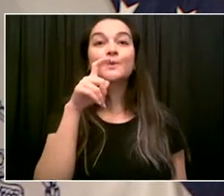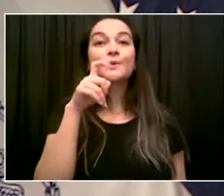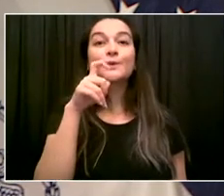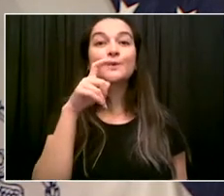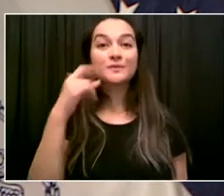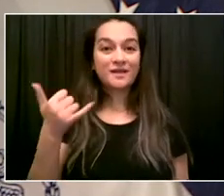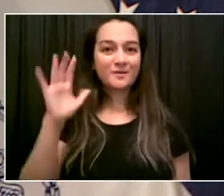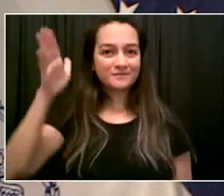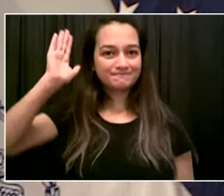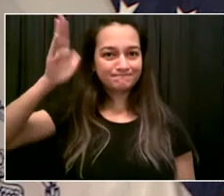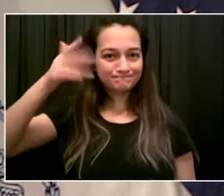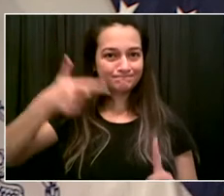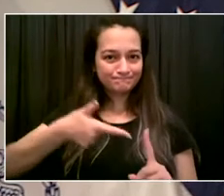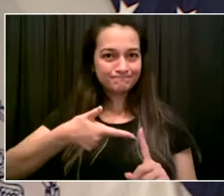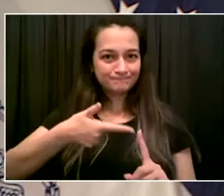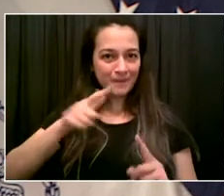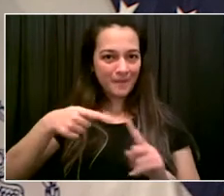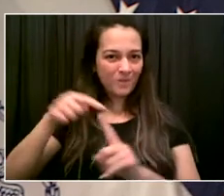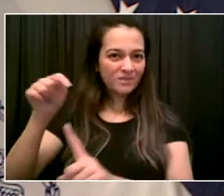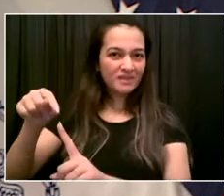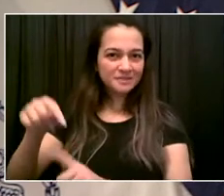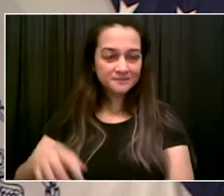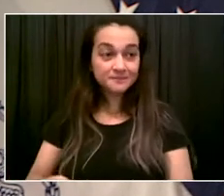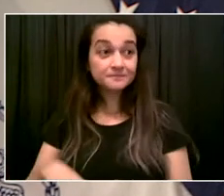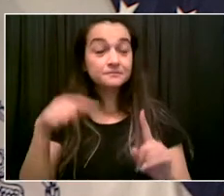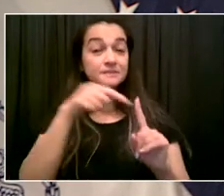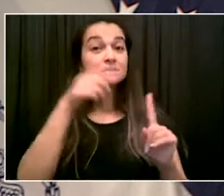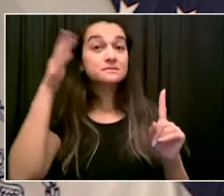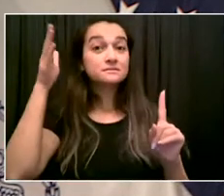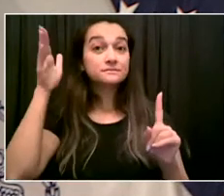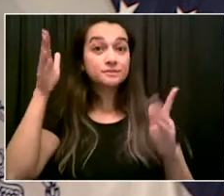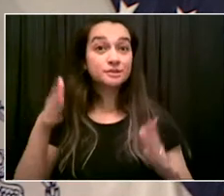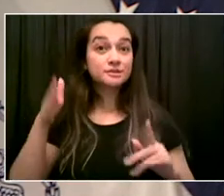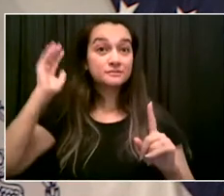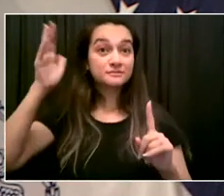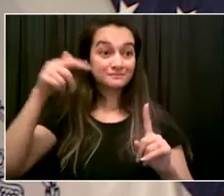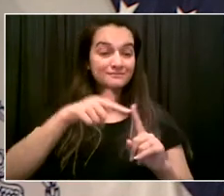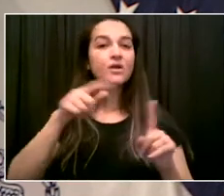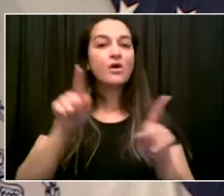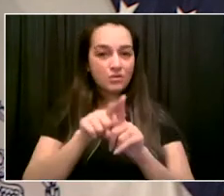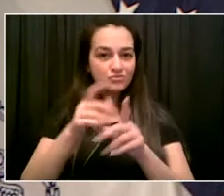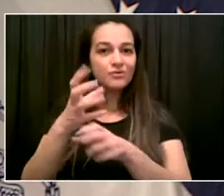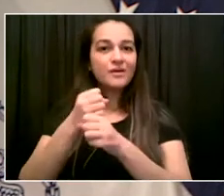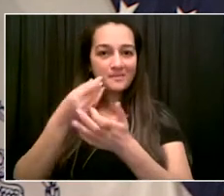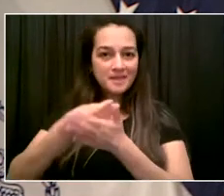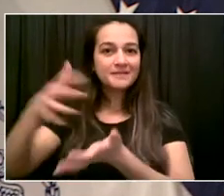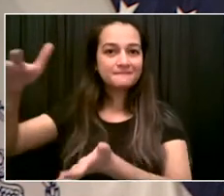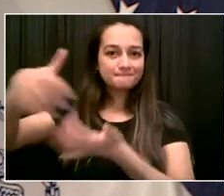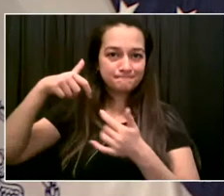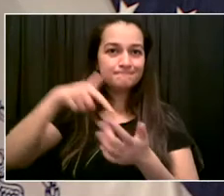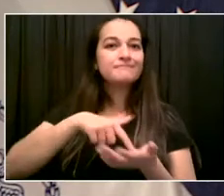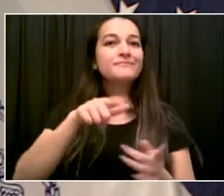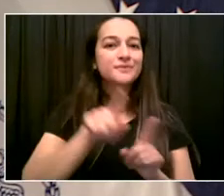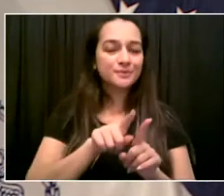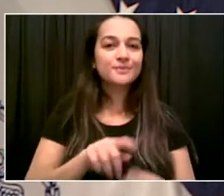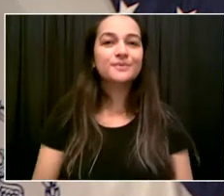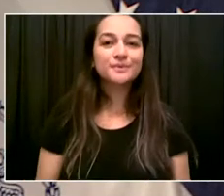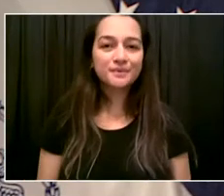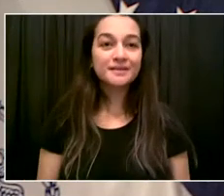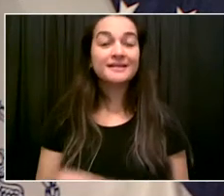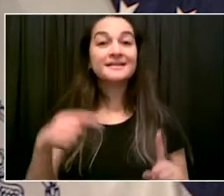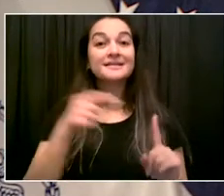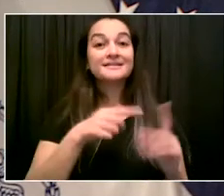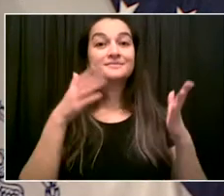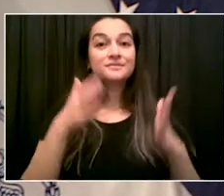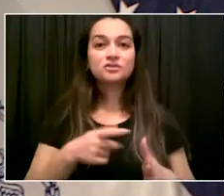community, who has done something really, really special in terms of making sure people get exposed to music that is